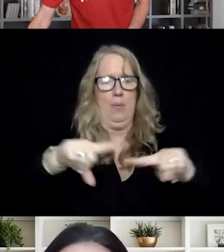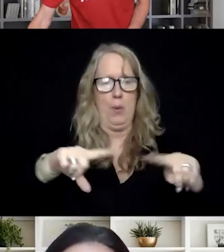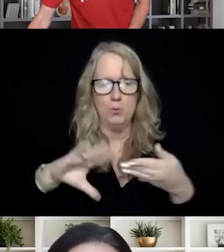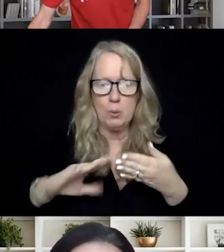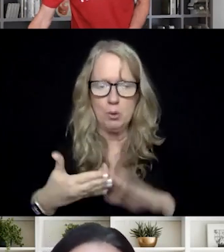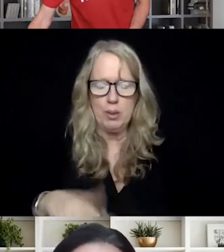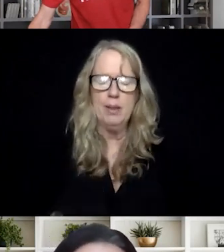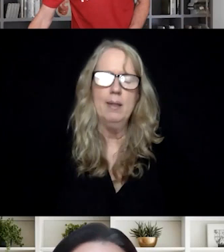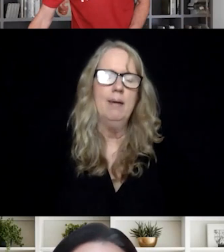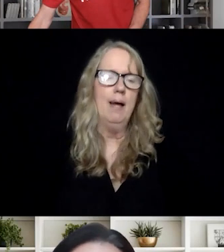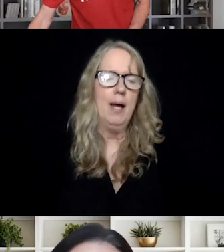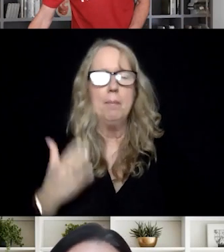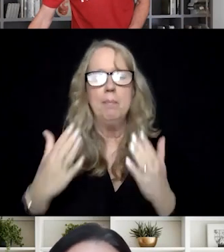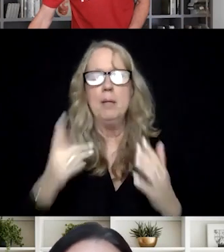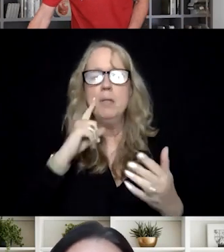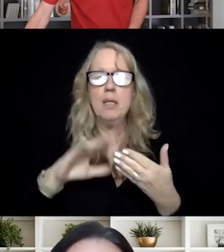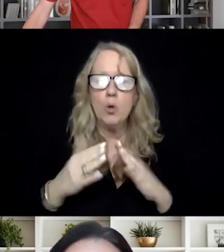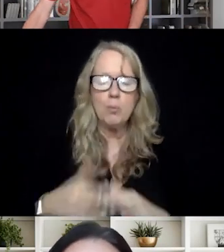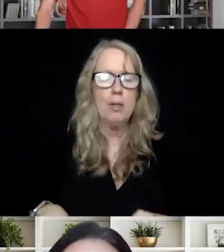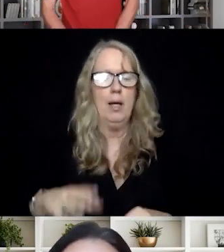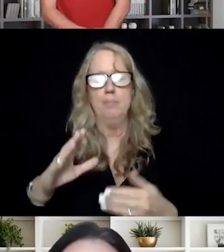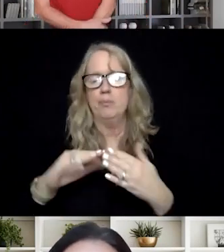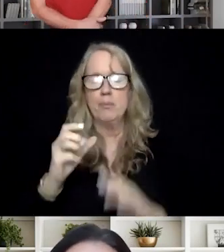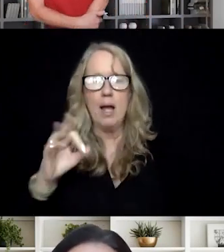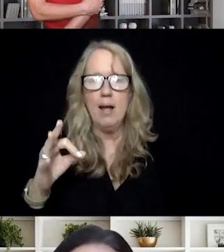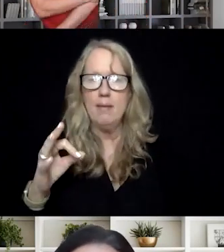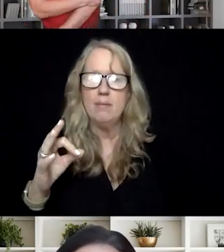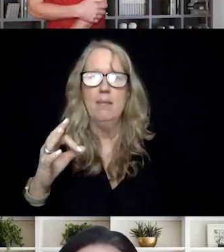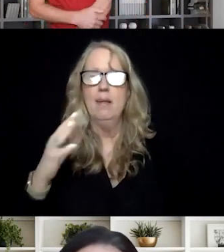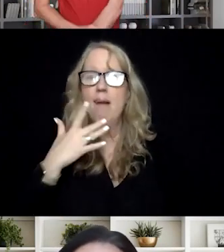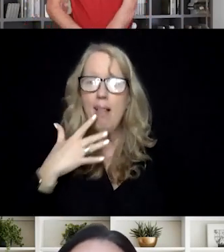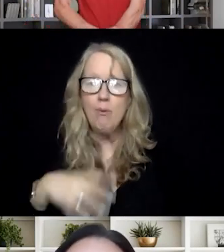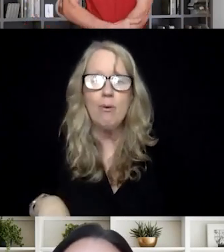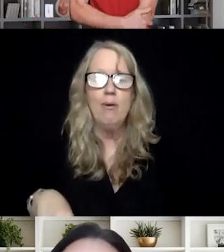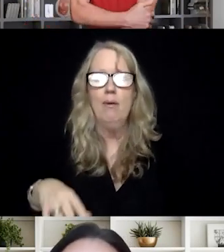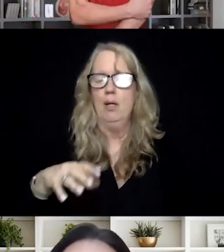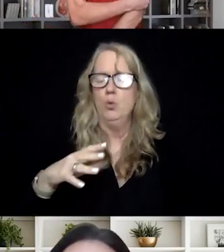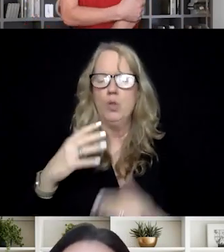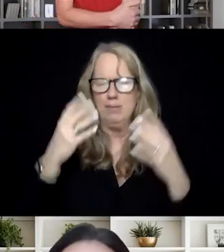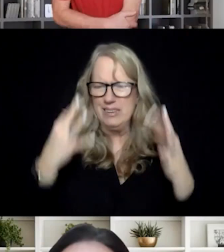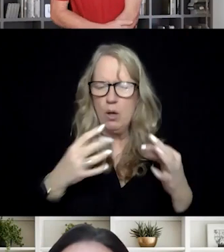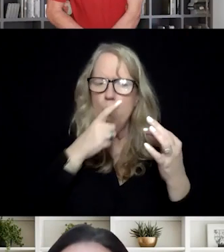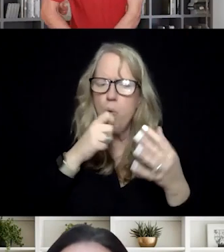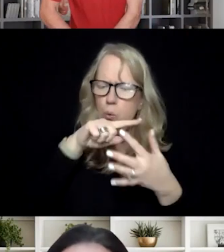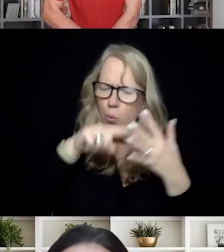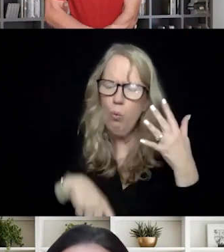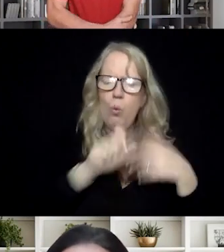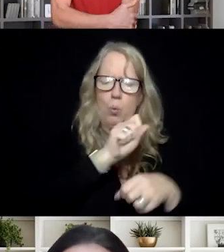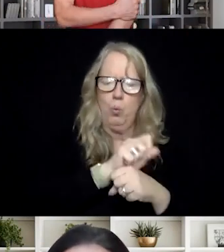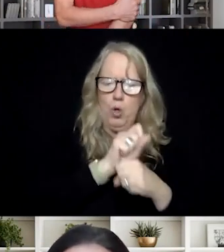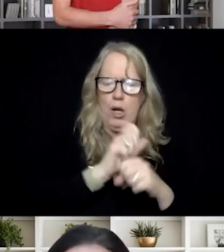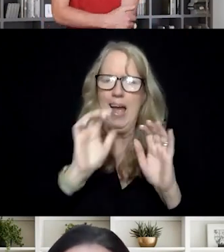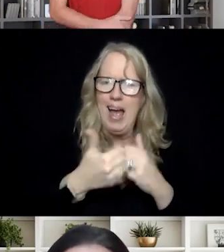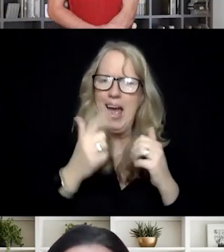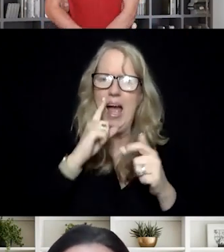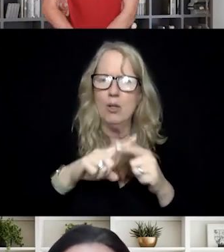particularly urban communities of color. So we really have to be thinking about kind of who is doing this work and how do we build up